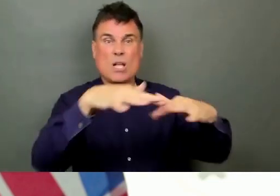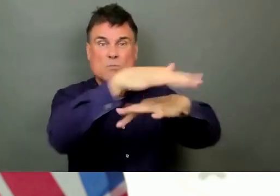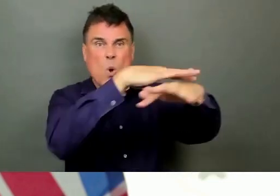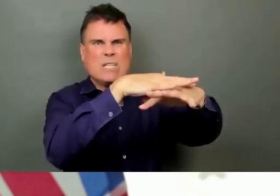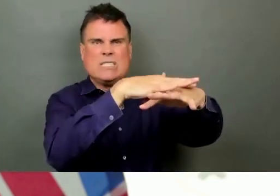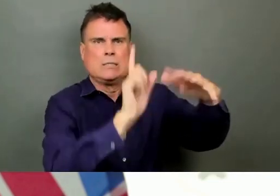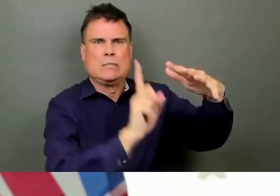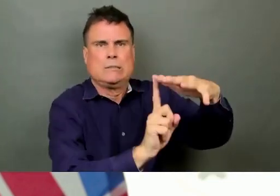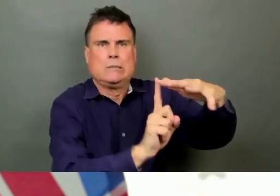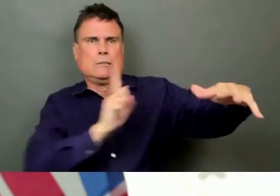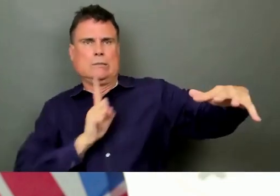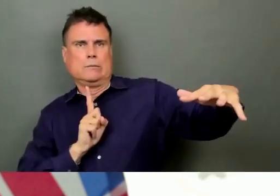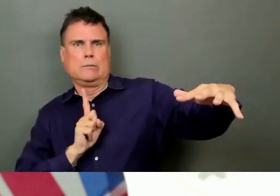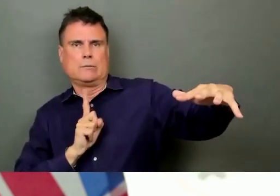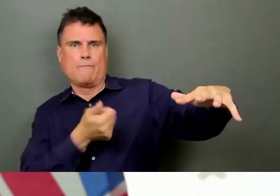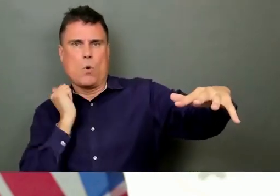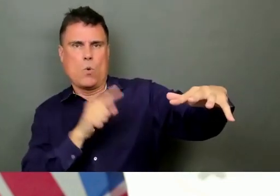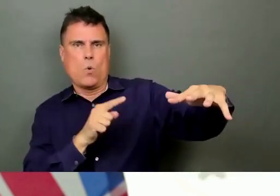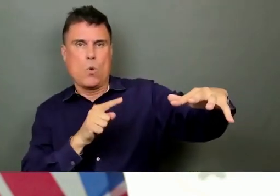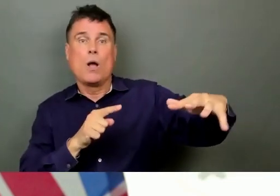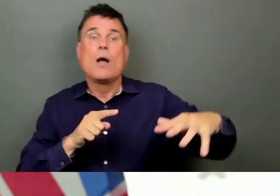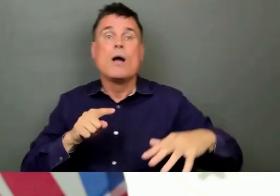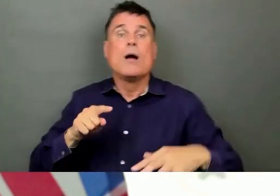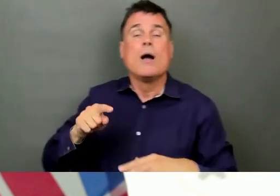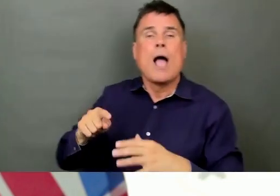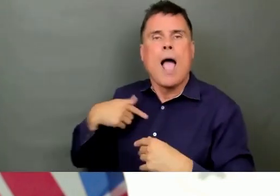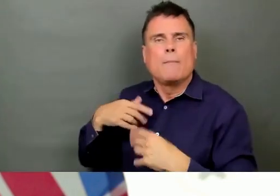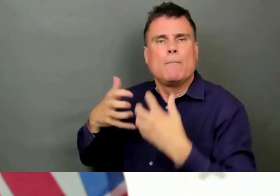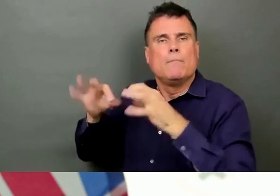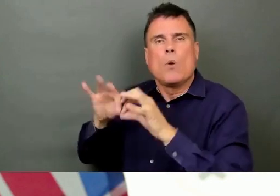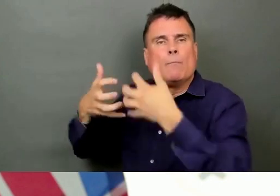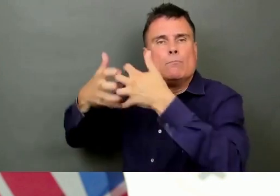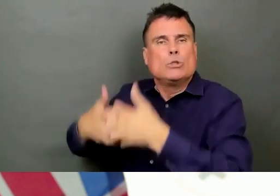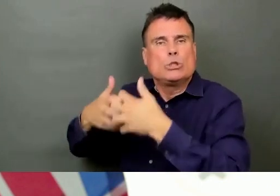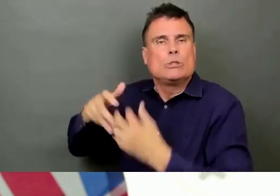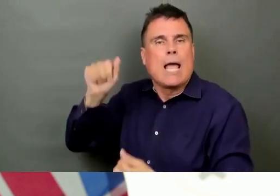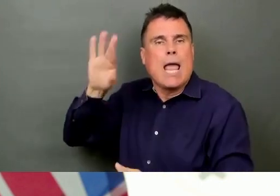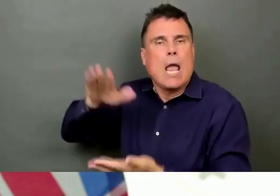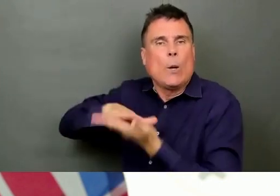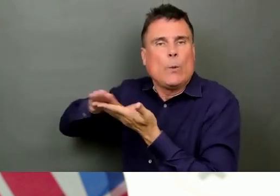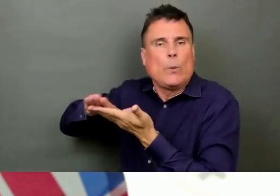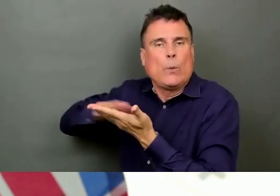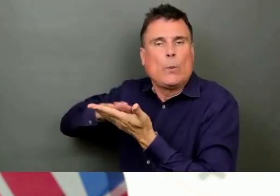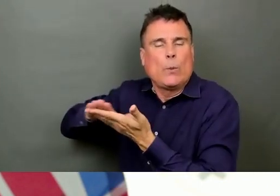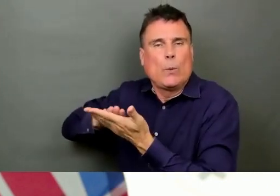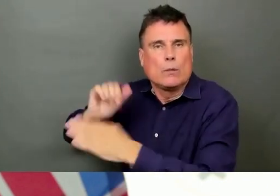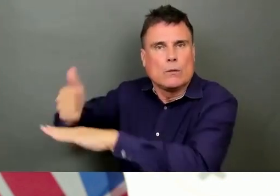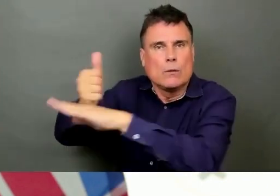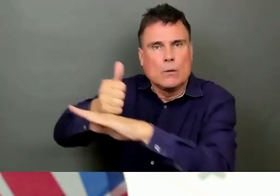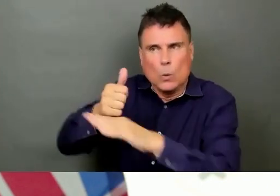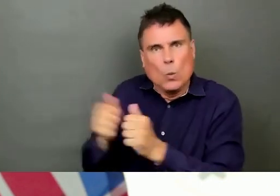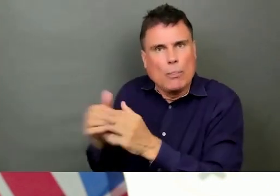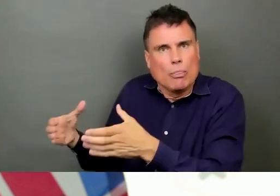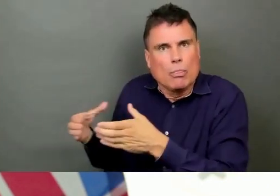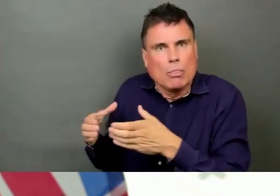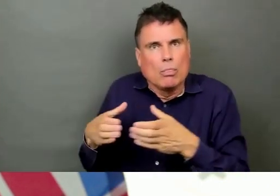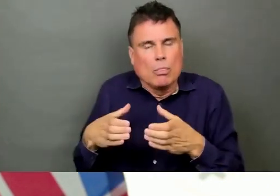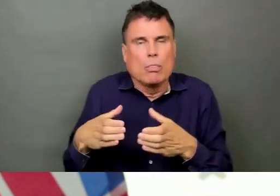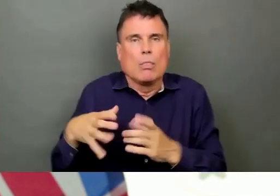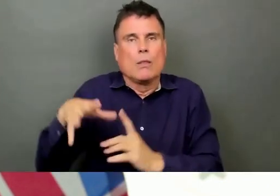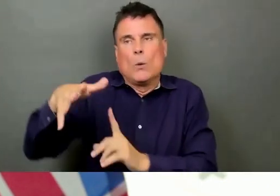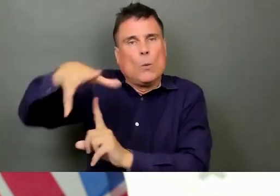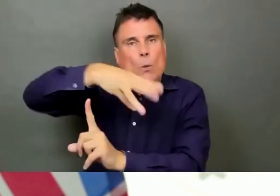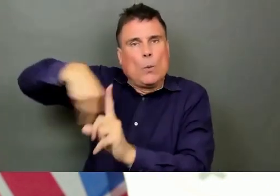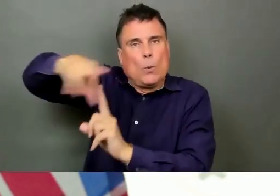-yourself air cleaner out of a box fan and an air filter. Anything to take those small particles in the smoke out of the